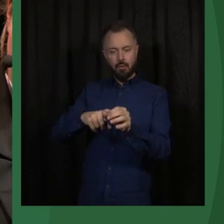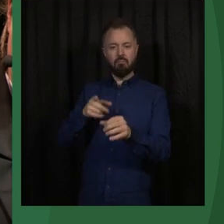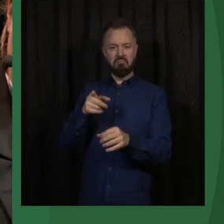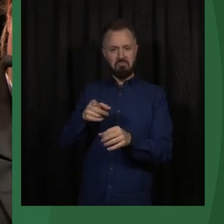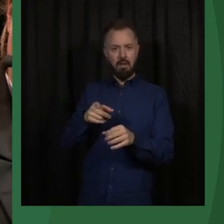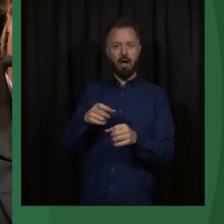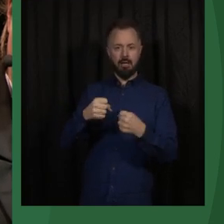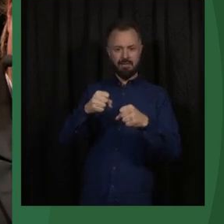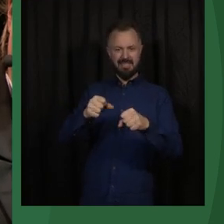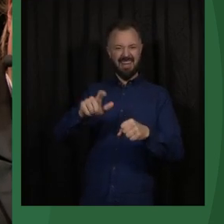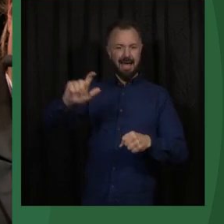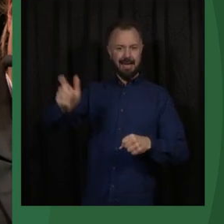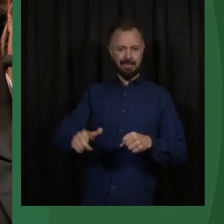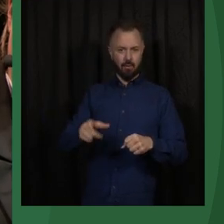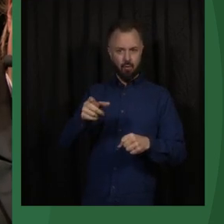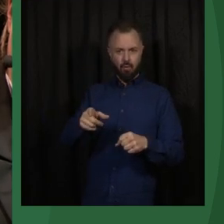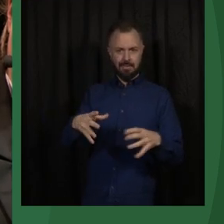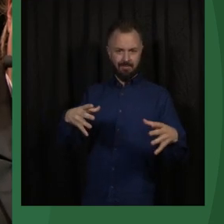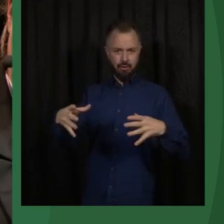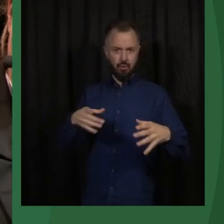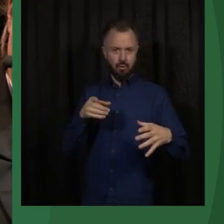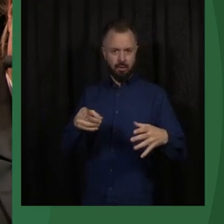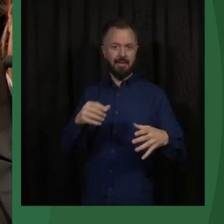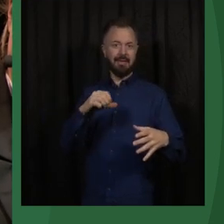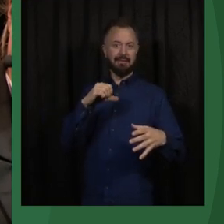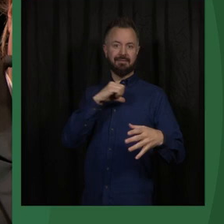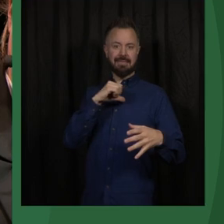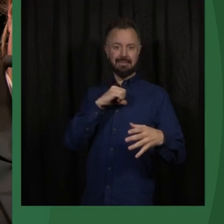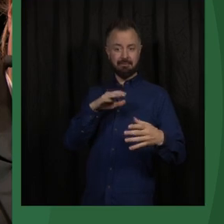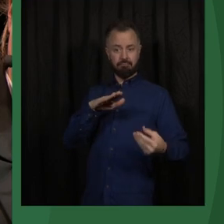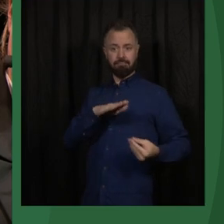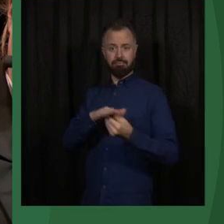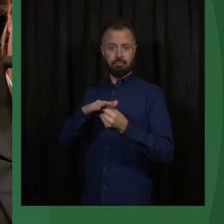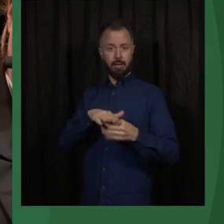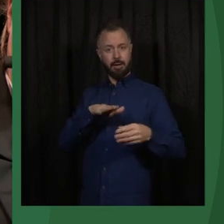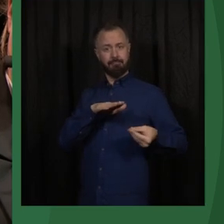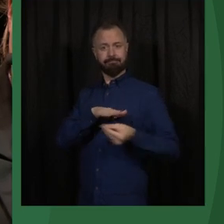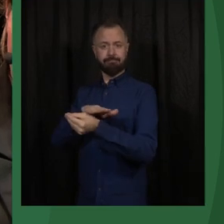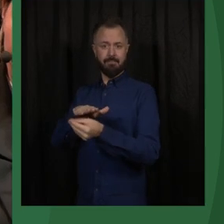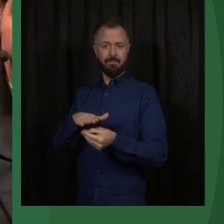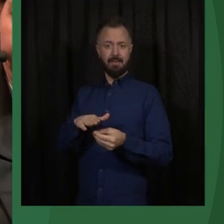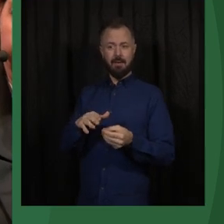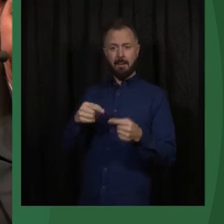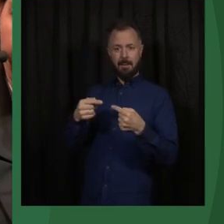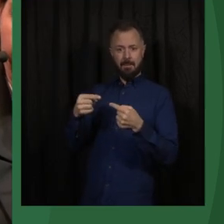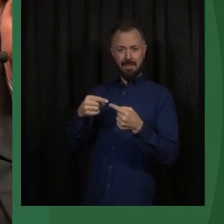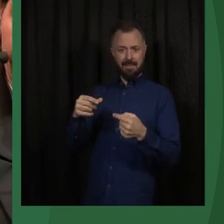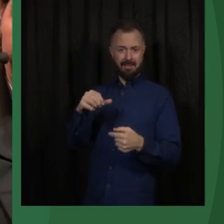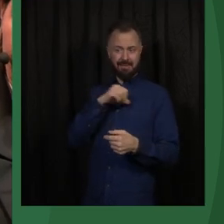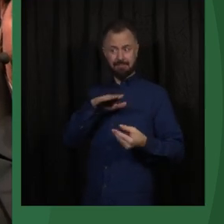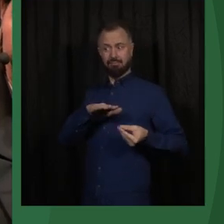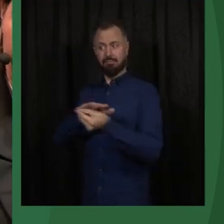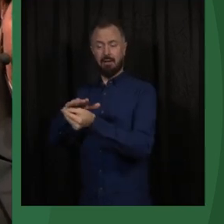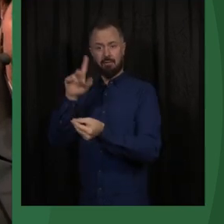that when you affect when the aid flows, especially to civil society are affected, you're actually doing more harm